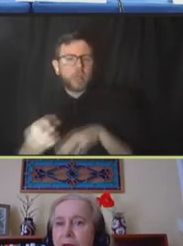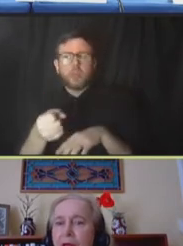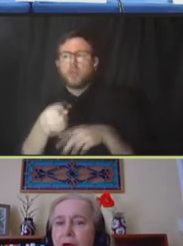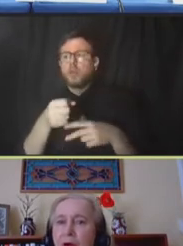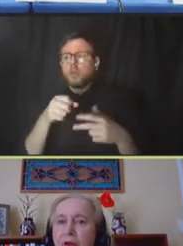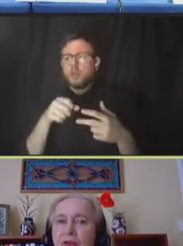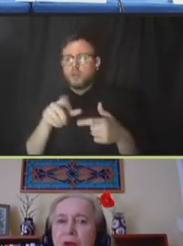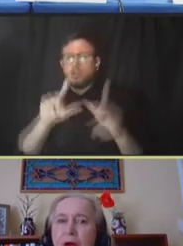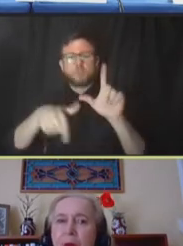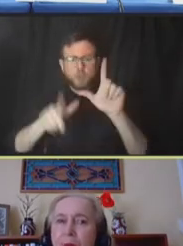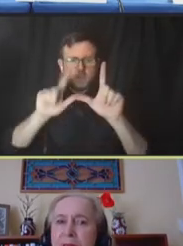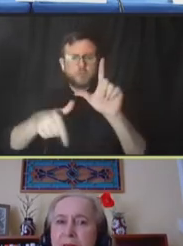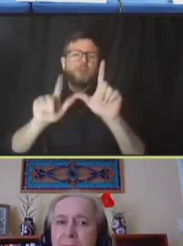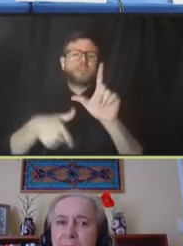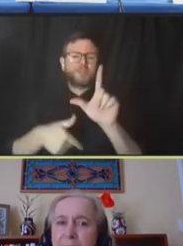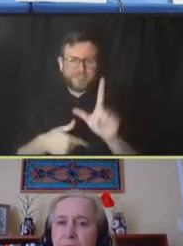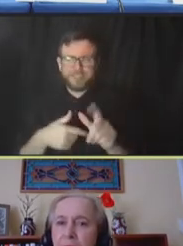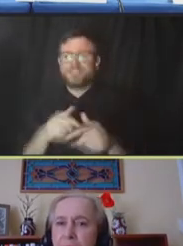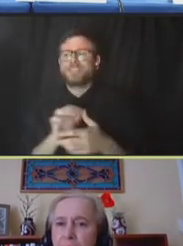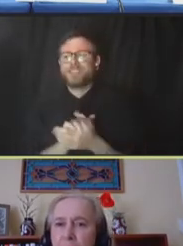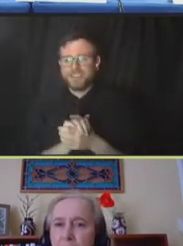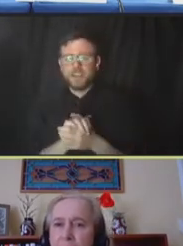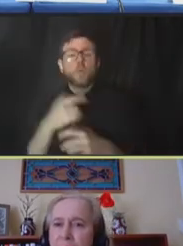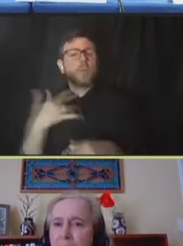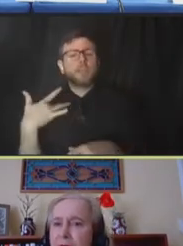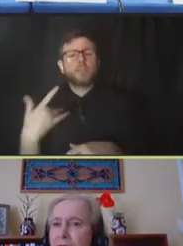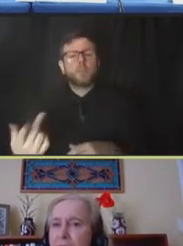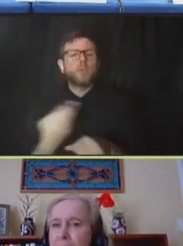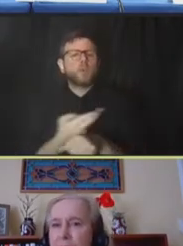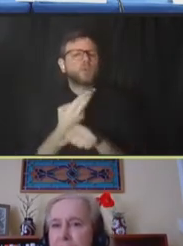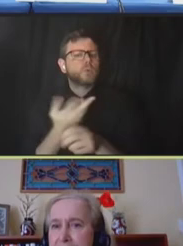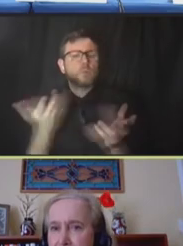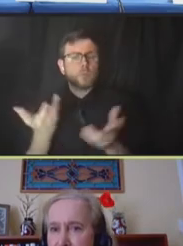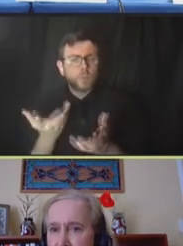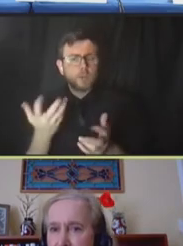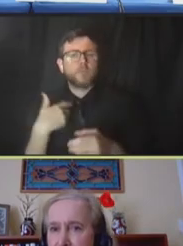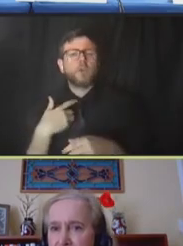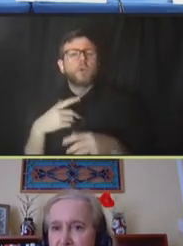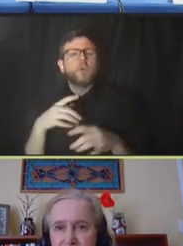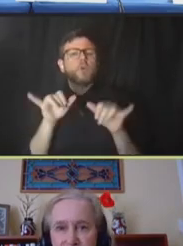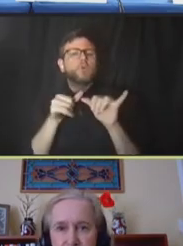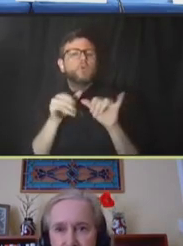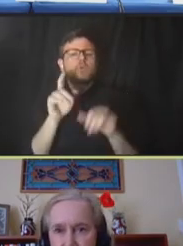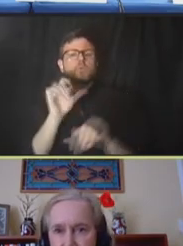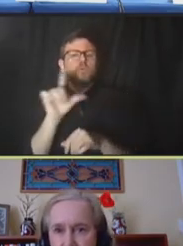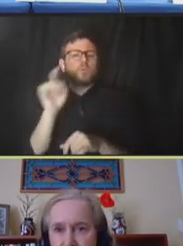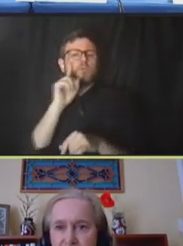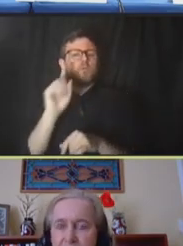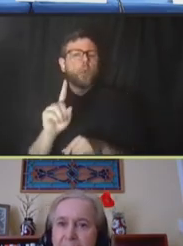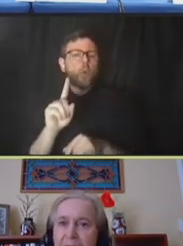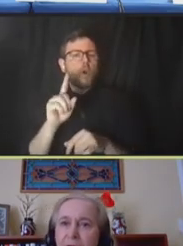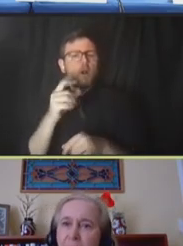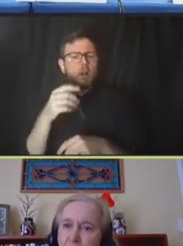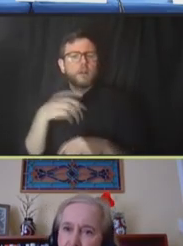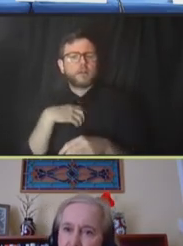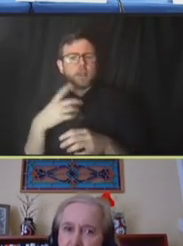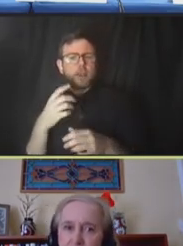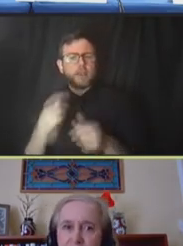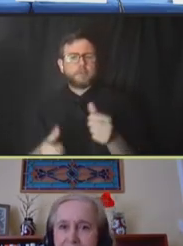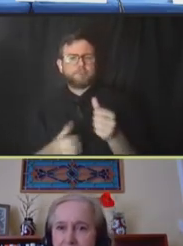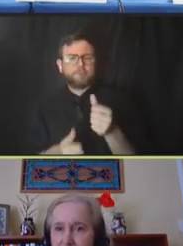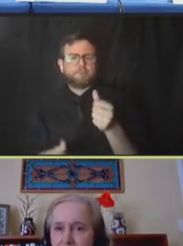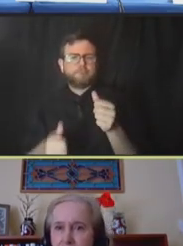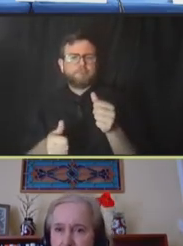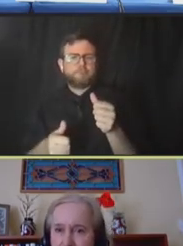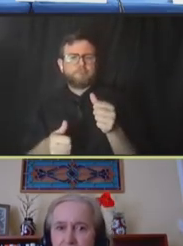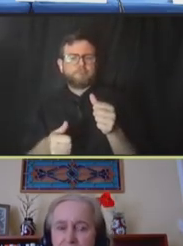so on. So, we typically use tools of optimization, very, very powerful. And also, as